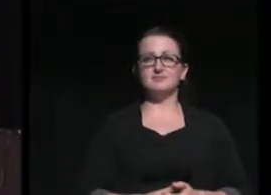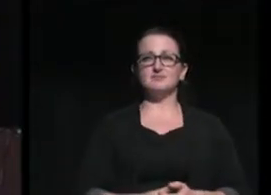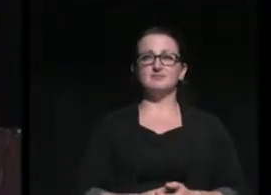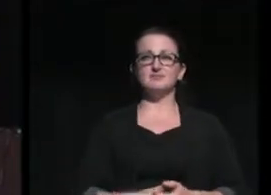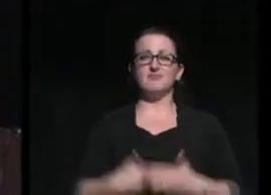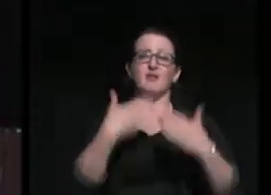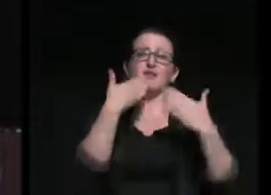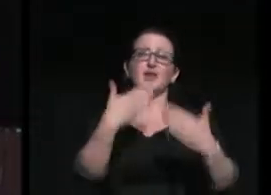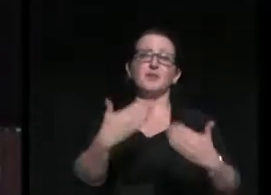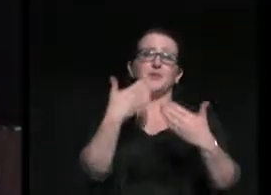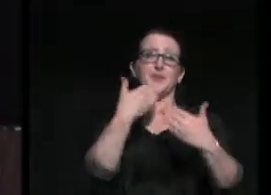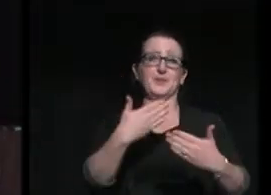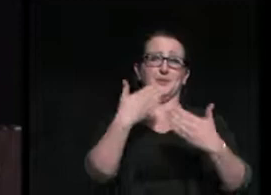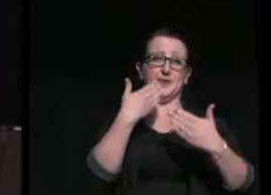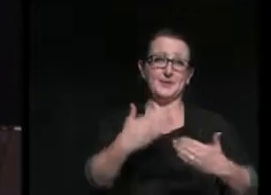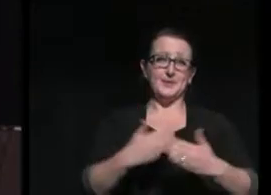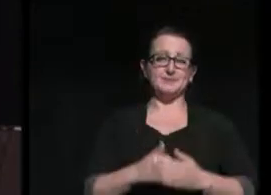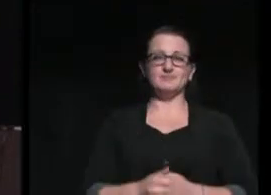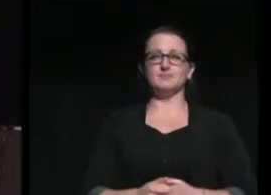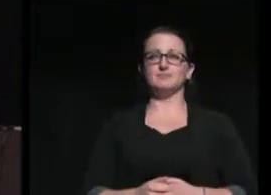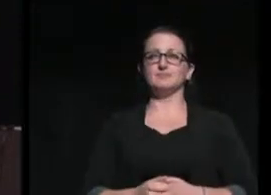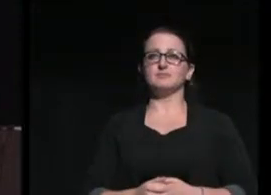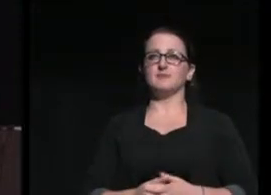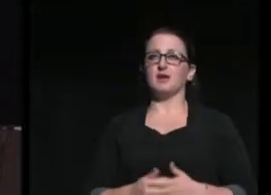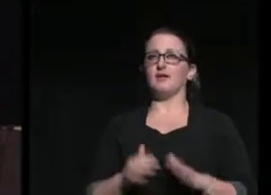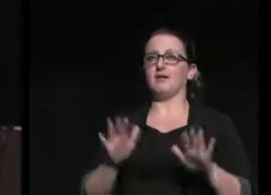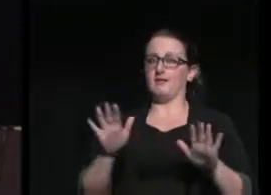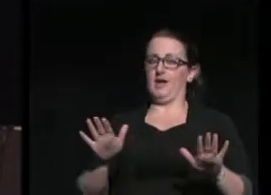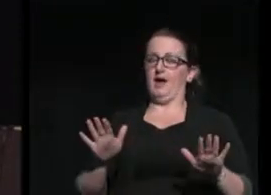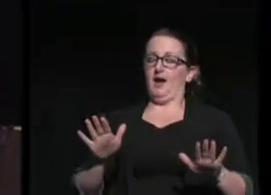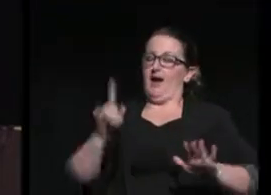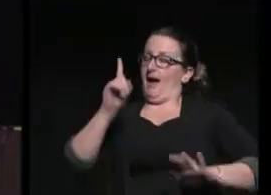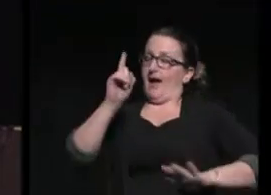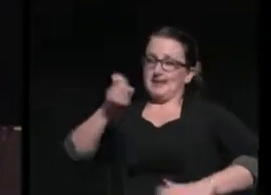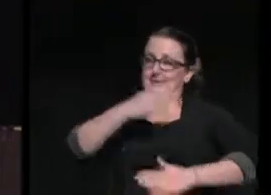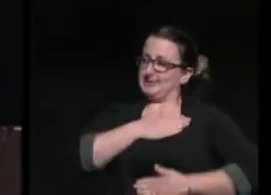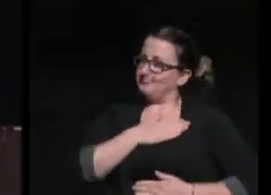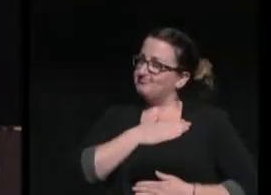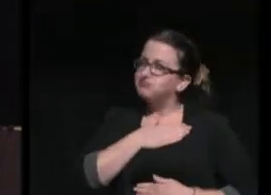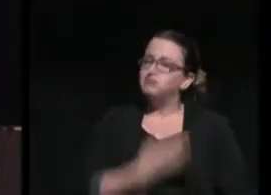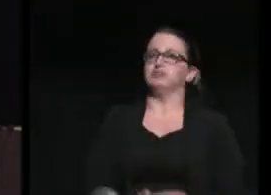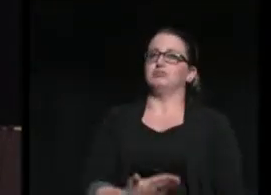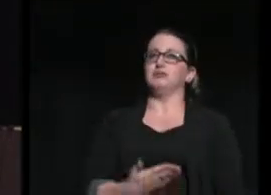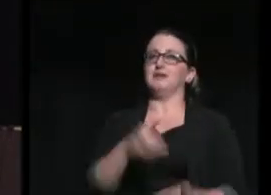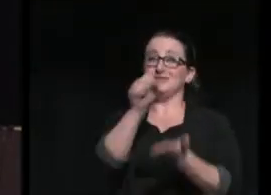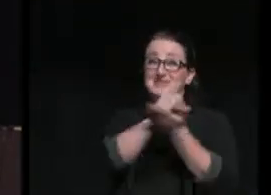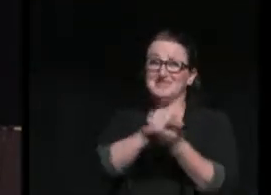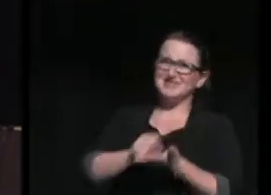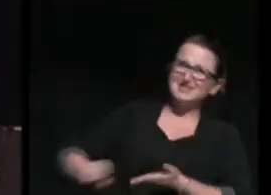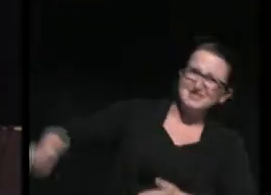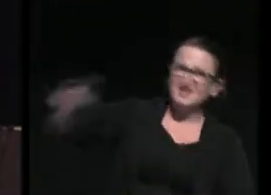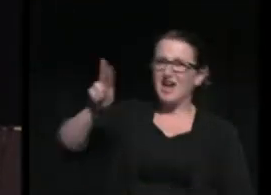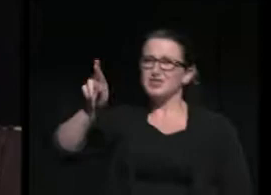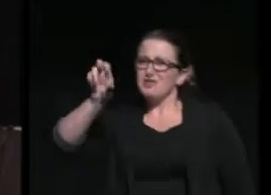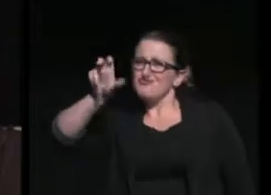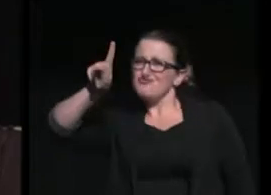Thank you, thank you. Let me get this off my chest, I may. Stockton rocks.